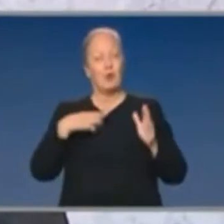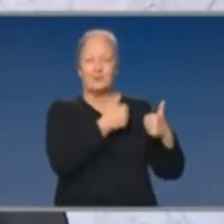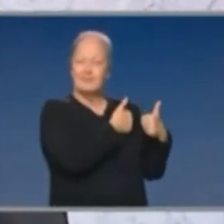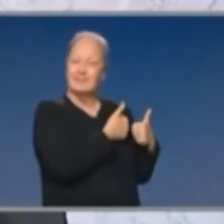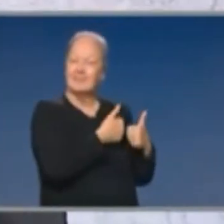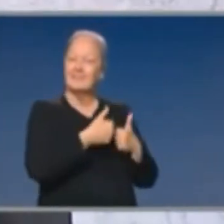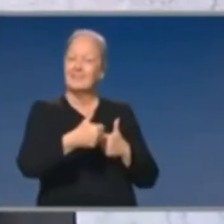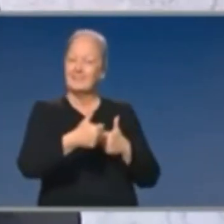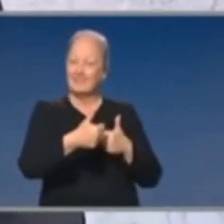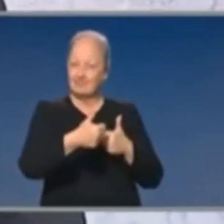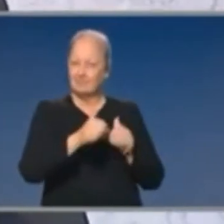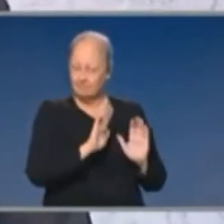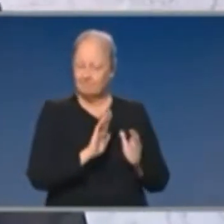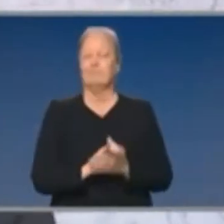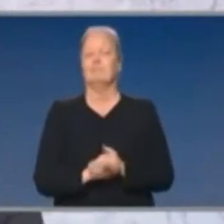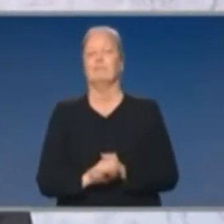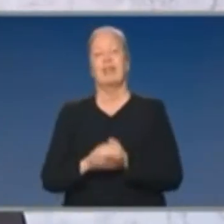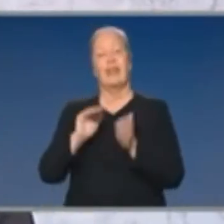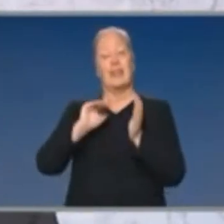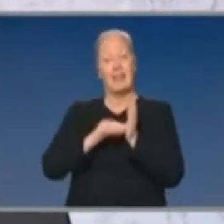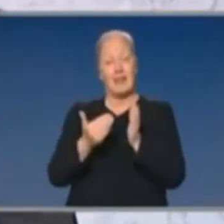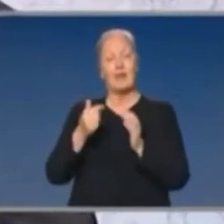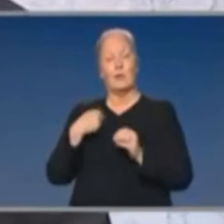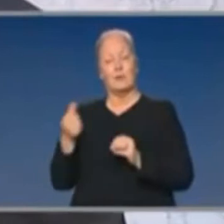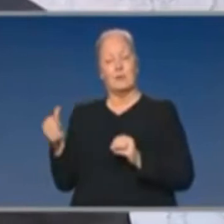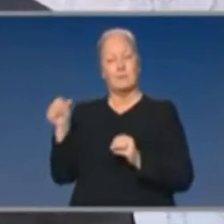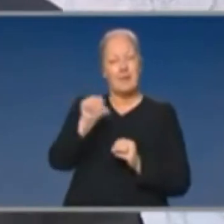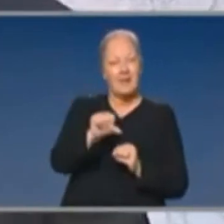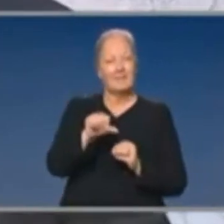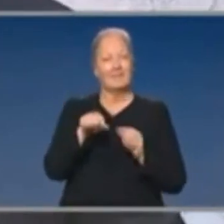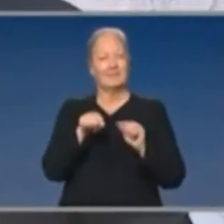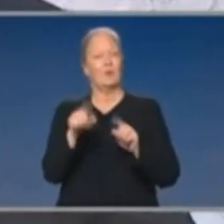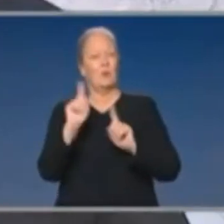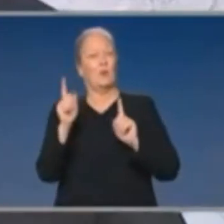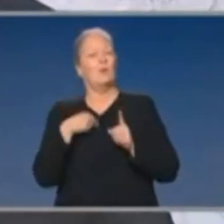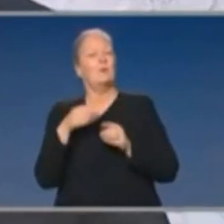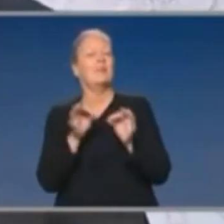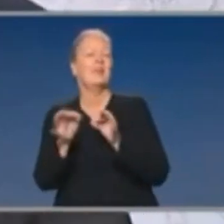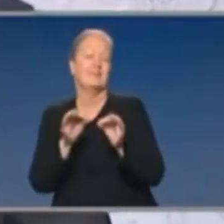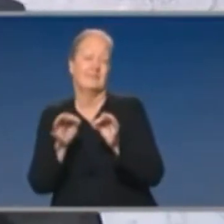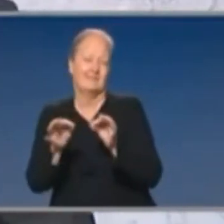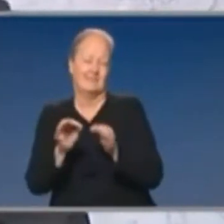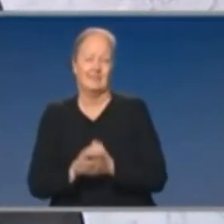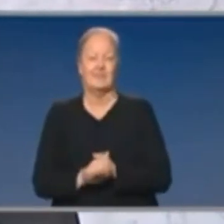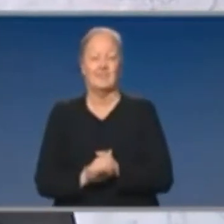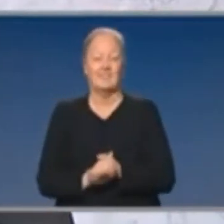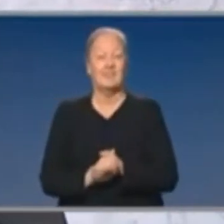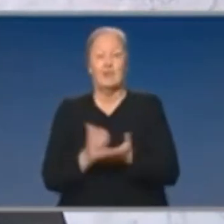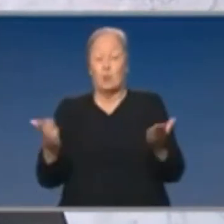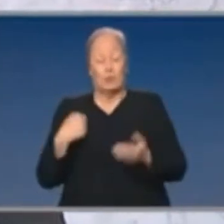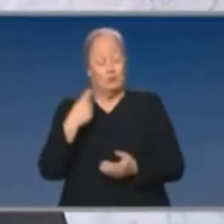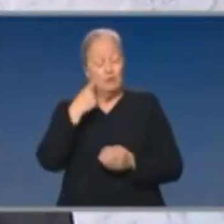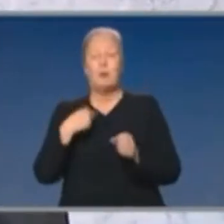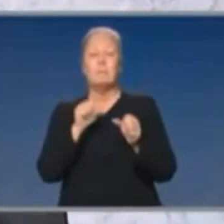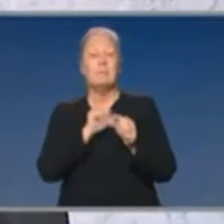know. But now we are returning to those objectives. And I welcome the fact that we are doing all that we